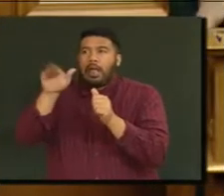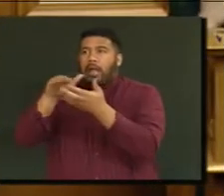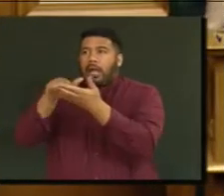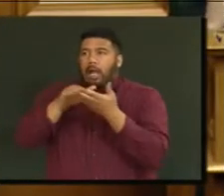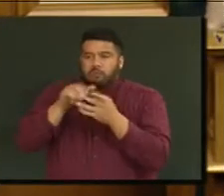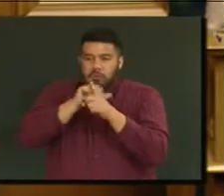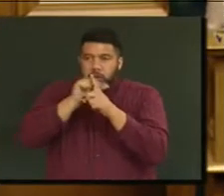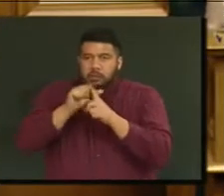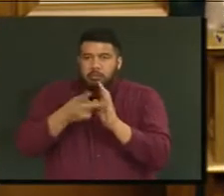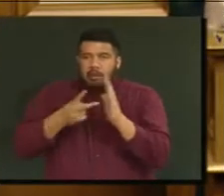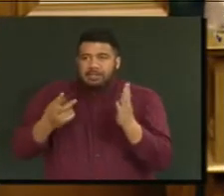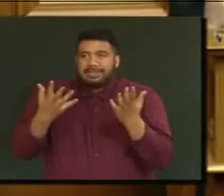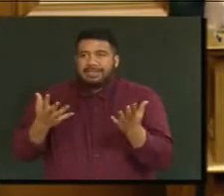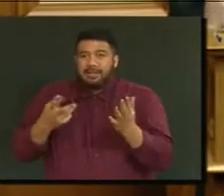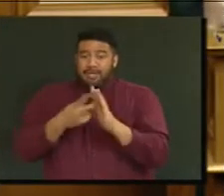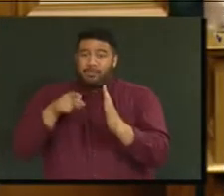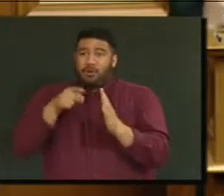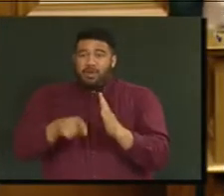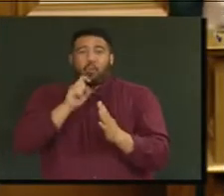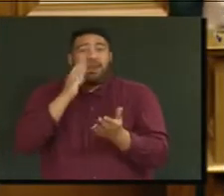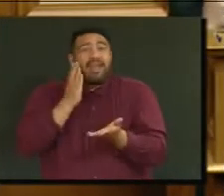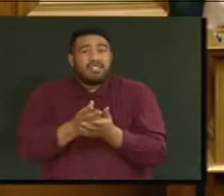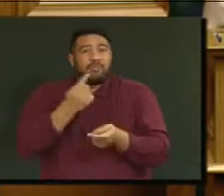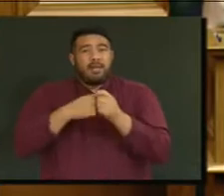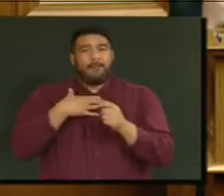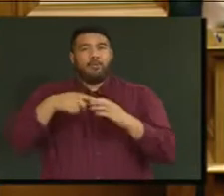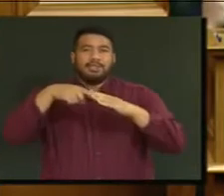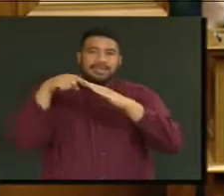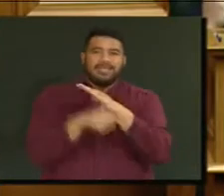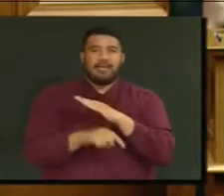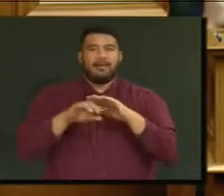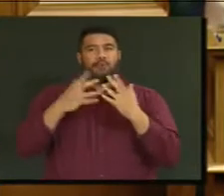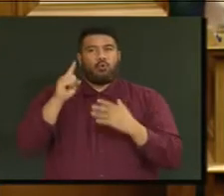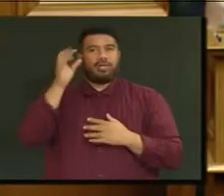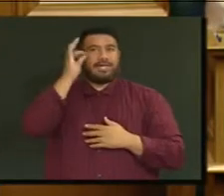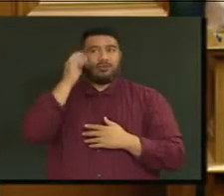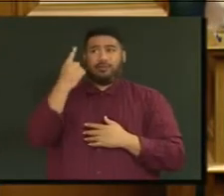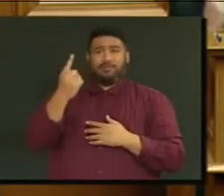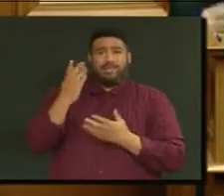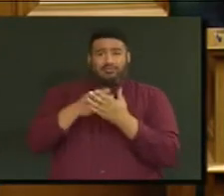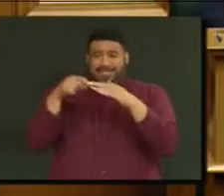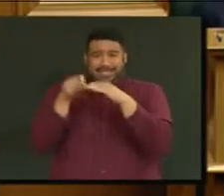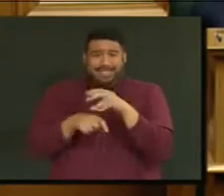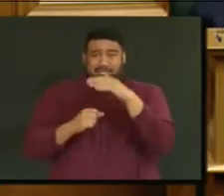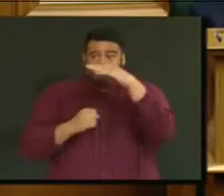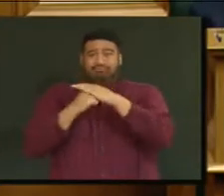that would have loaded more debt onto a Council that is already up against its debt ceiling.